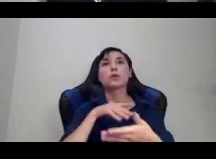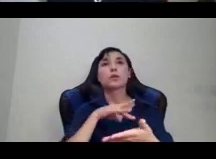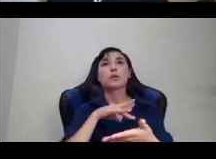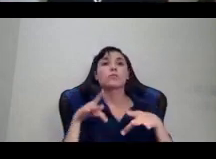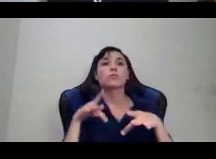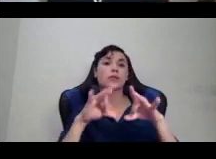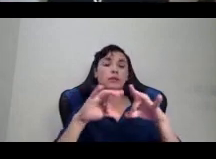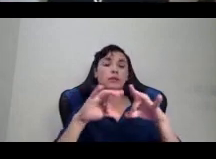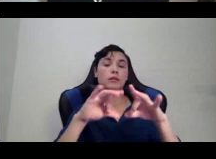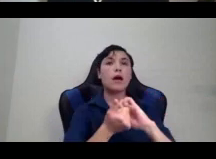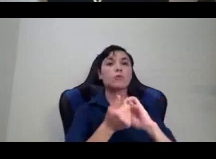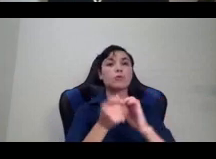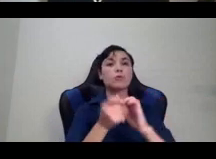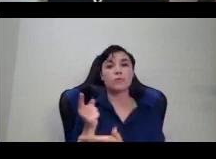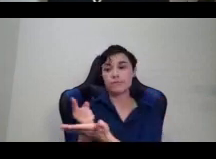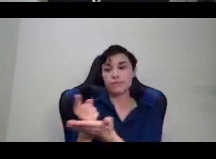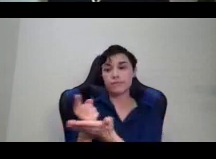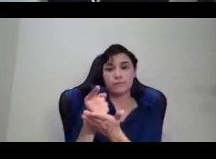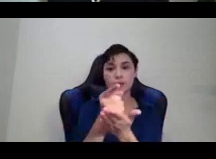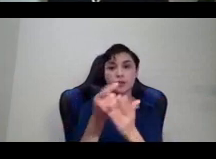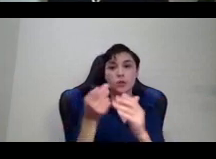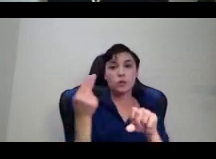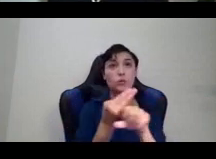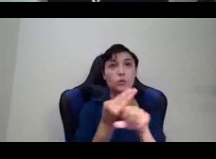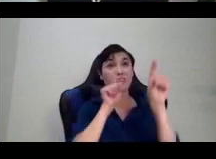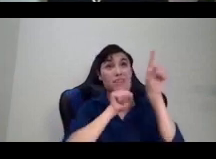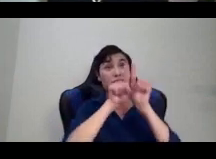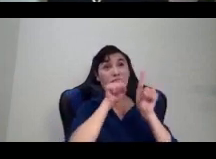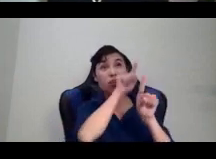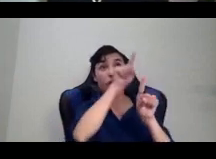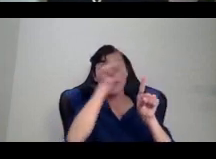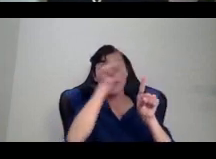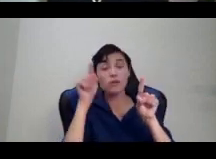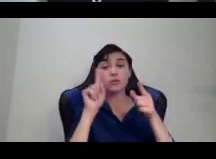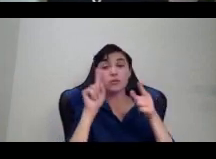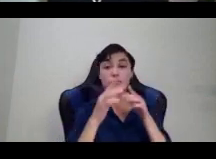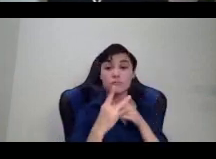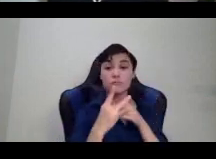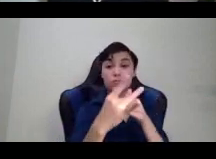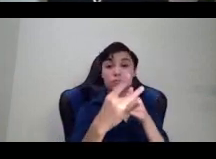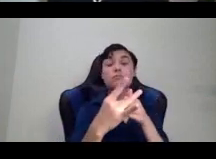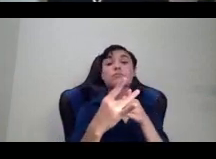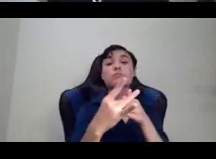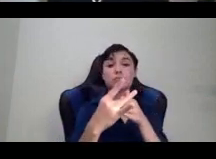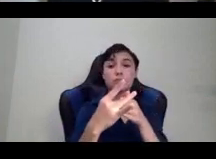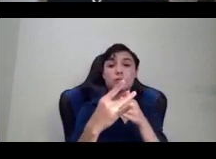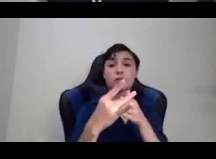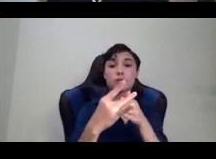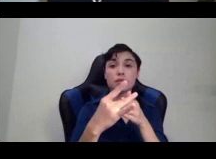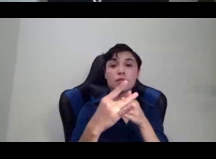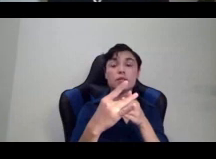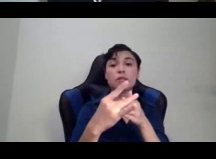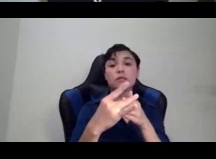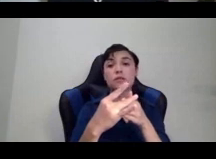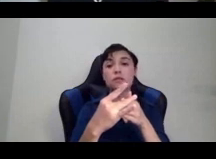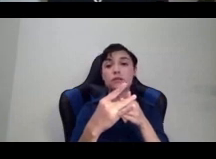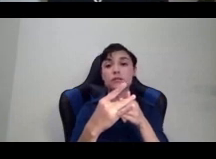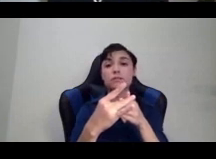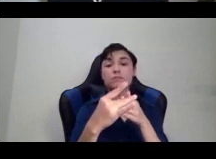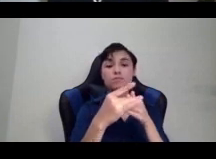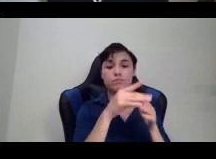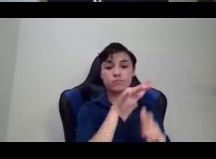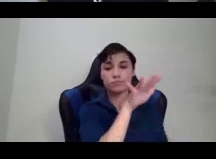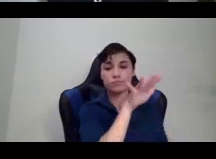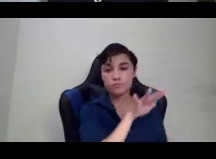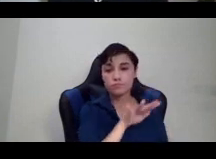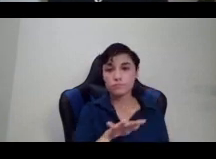the Pacific from Aotearoa in what's colonially called New Zealand to Australia, to the Philippines,